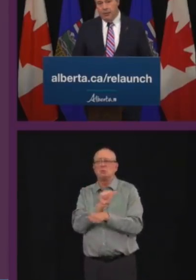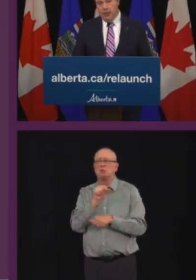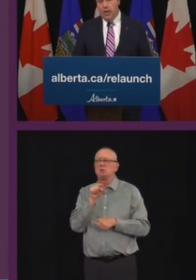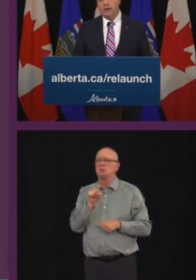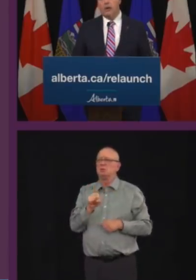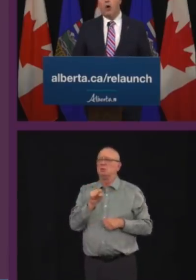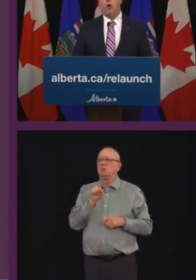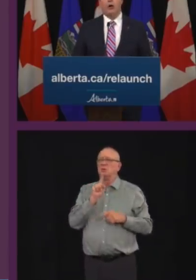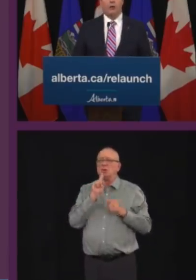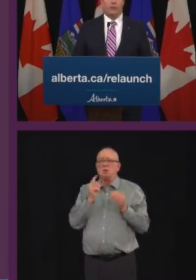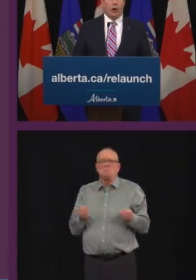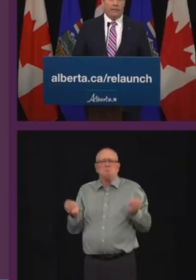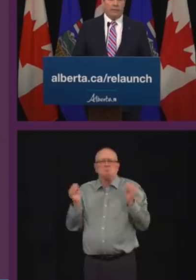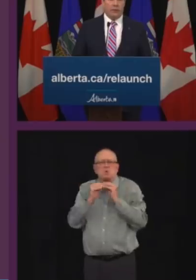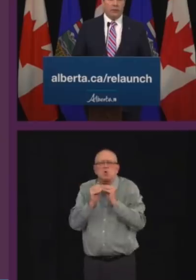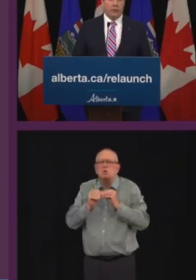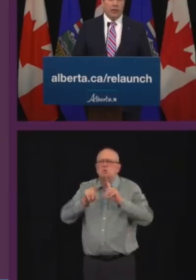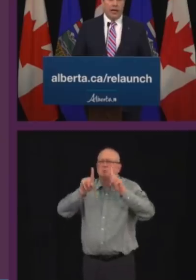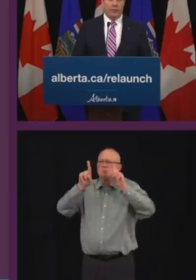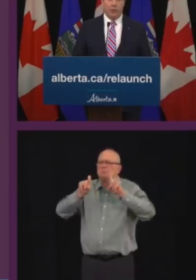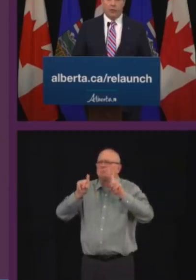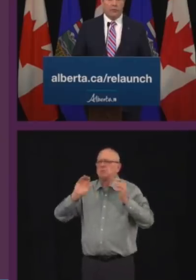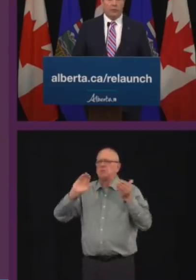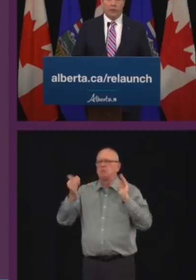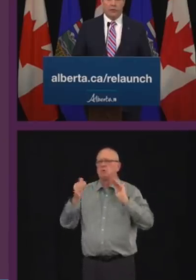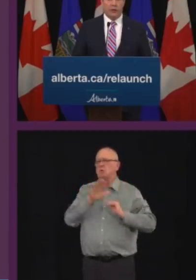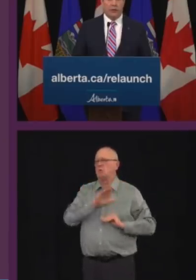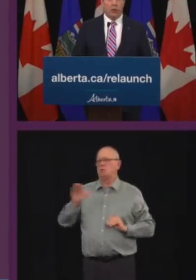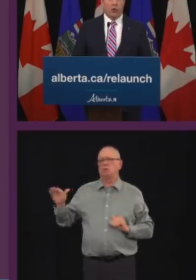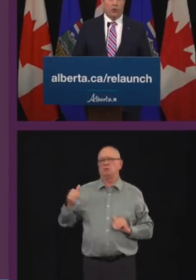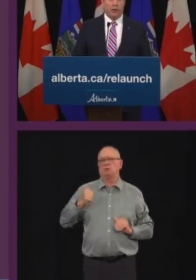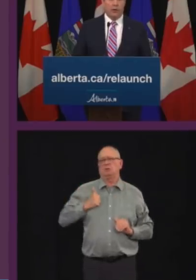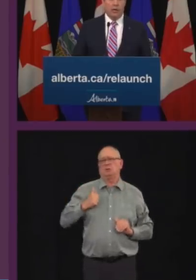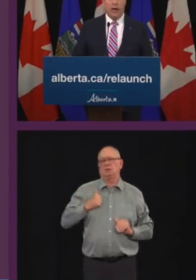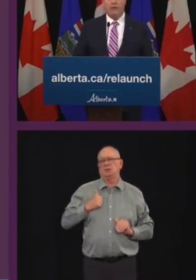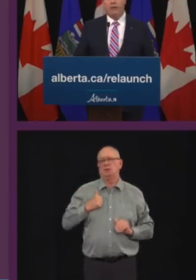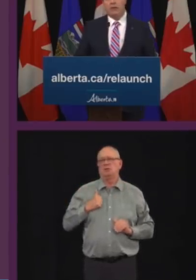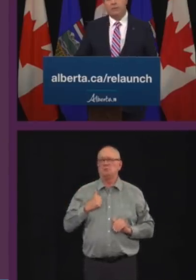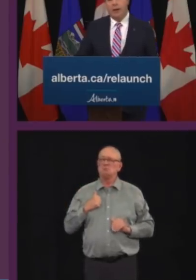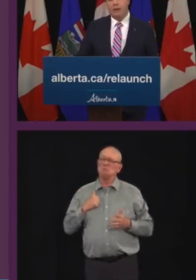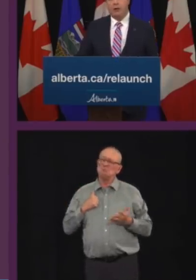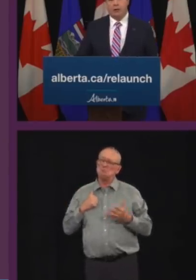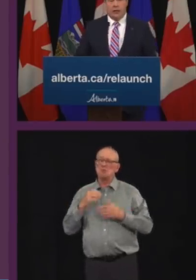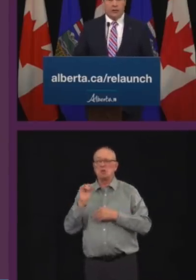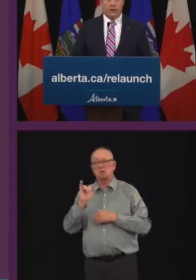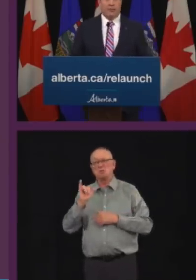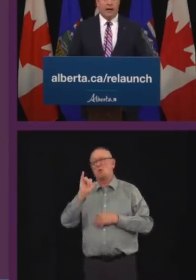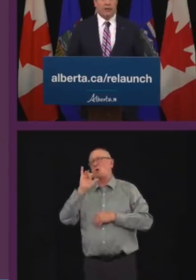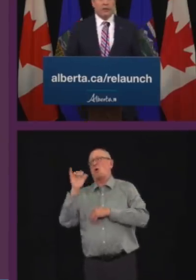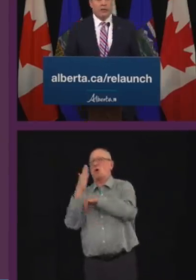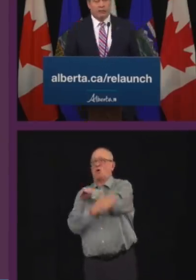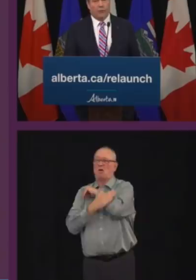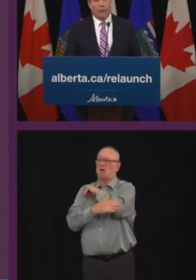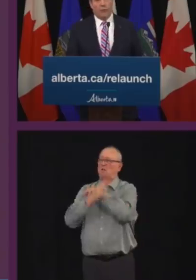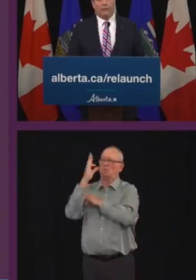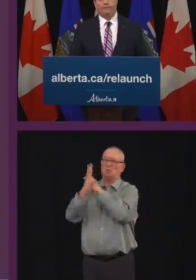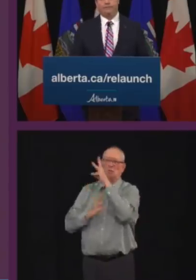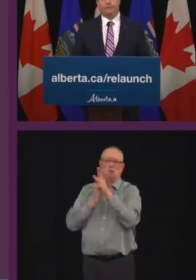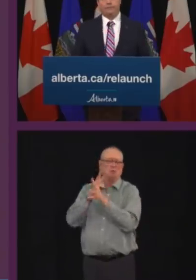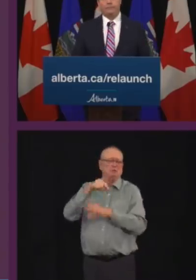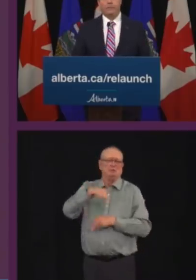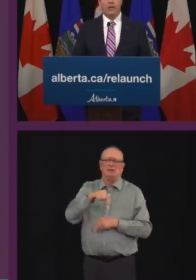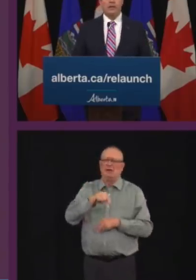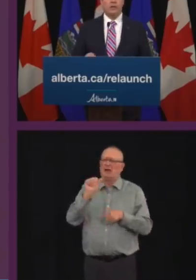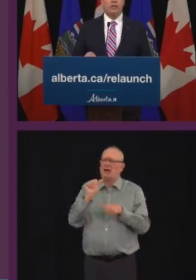capita than all other provinces and most other places around the world. And we've expanded our testing capacity even further.